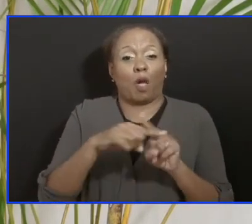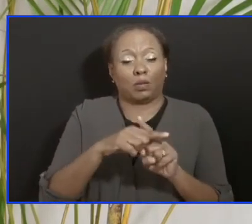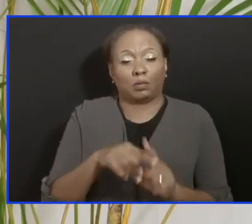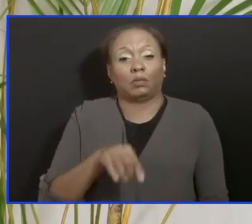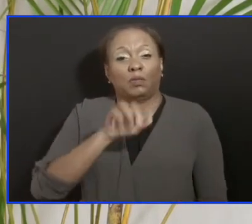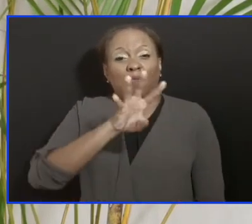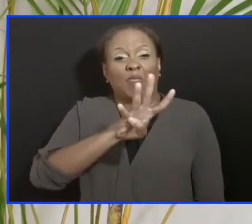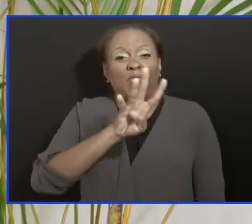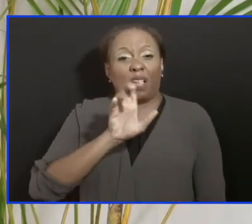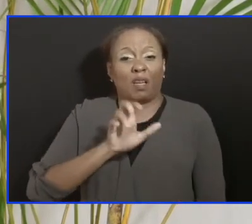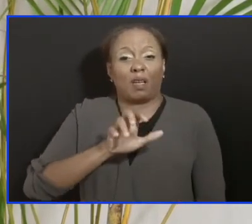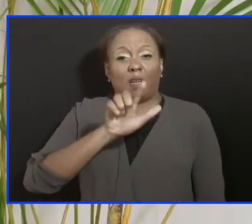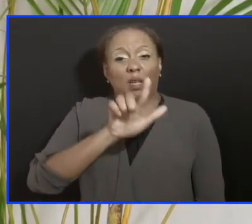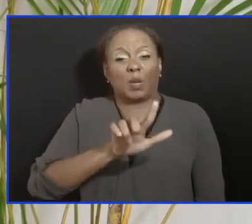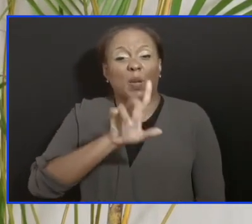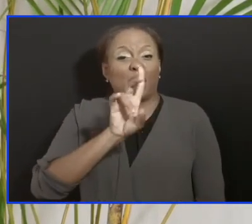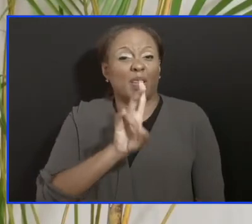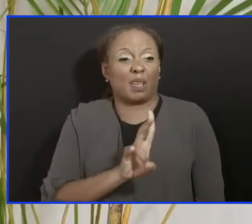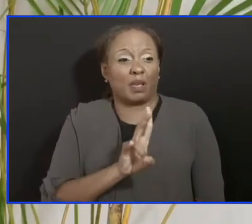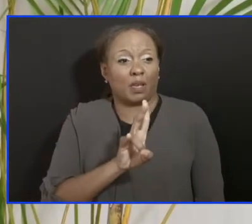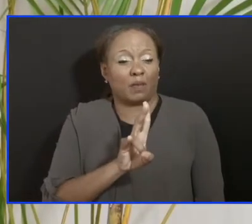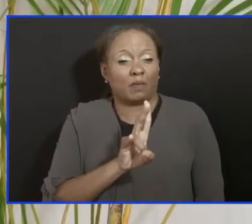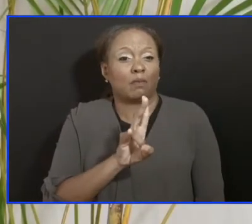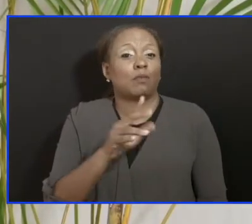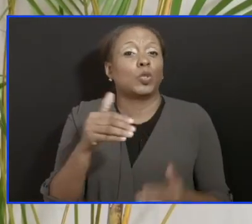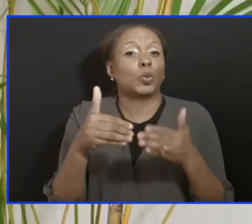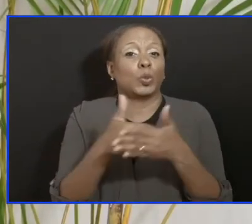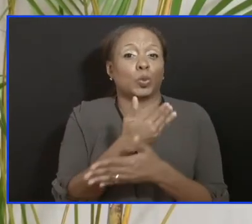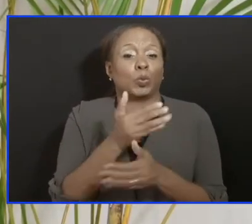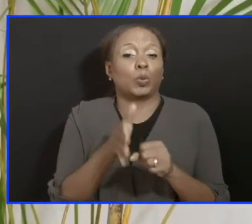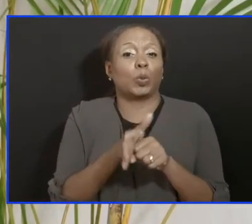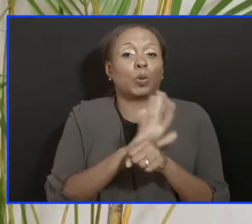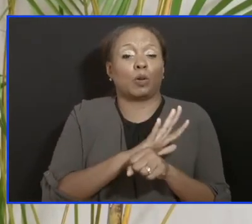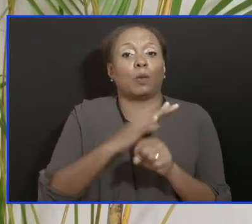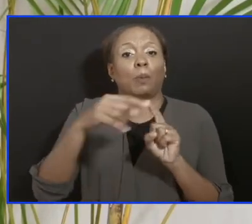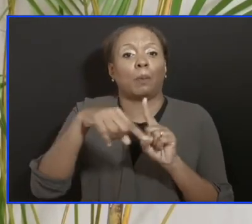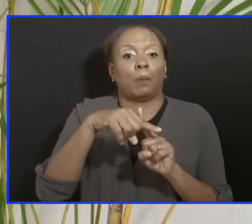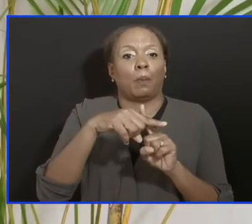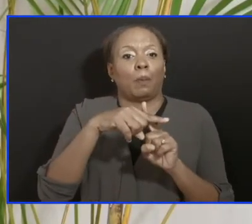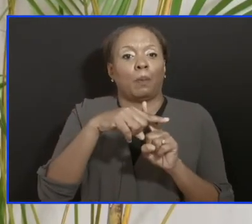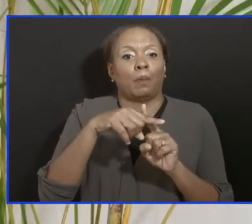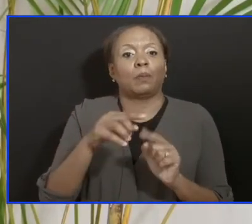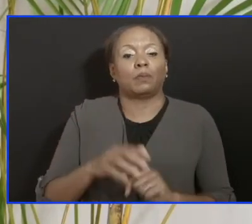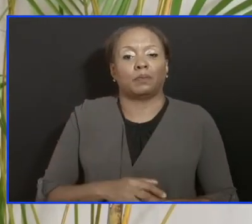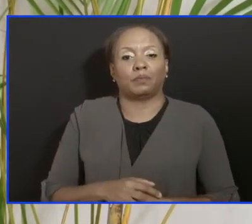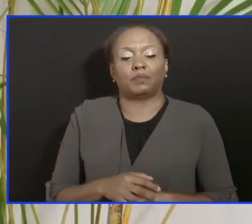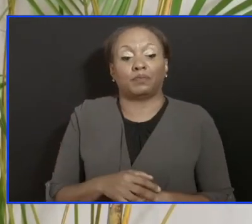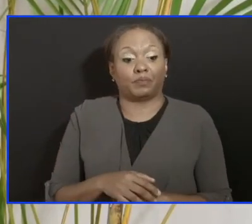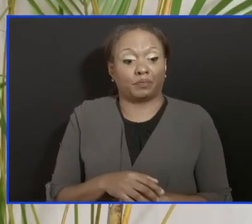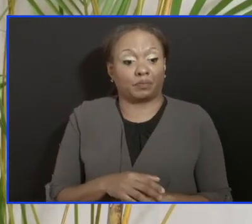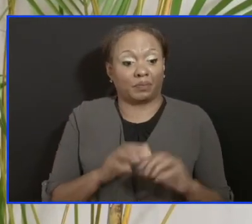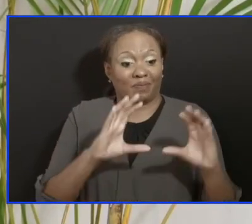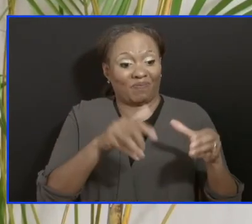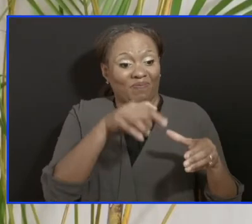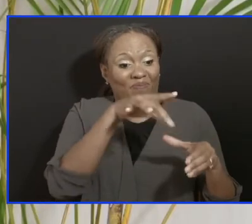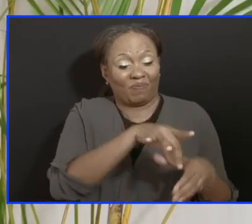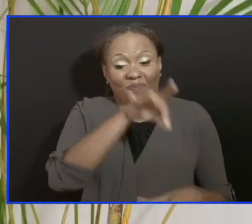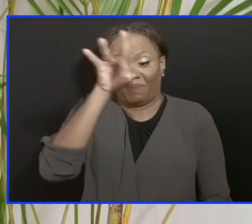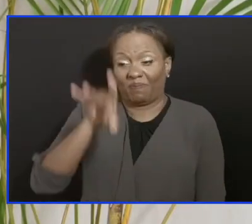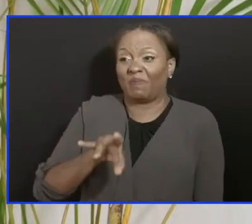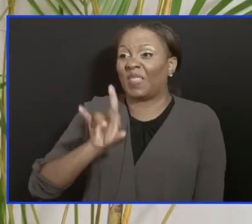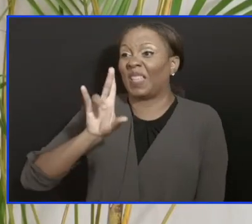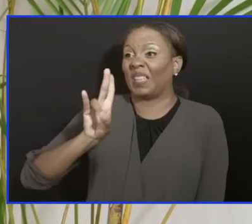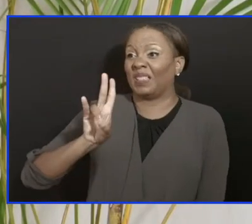427 new positives, of which 70, 70 are under